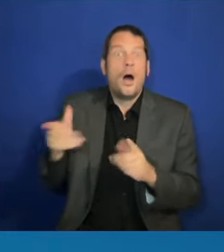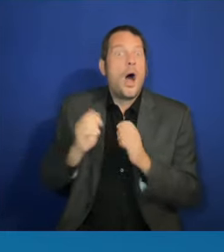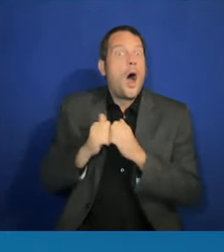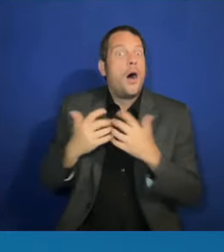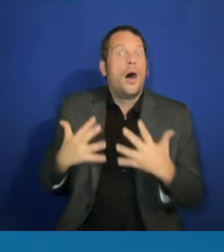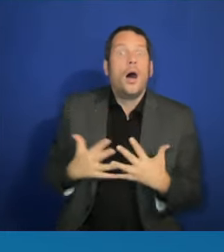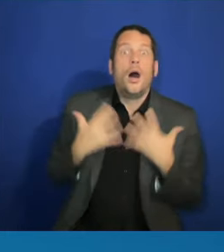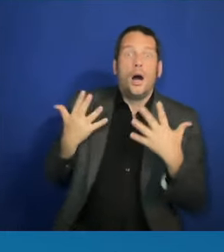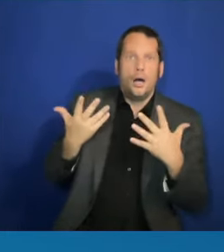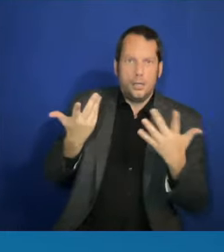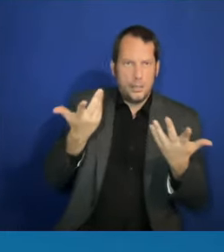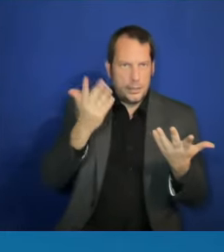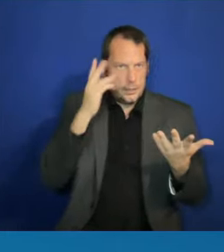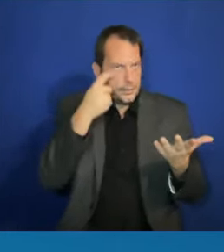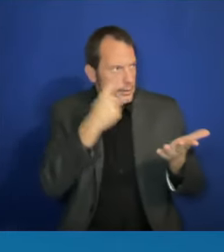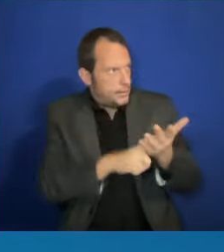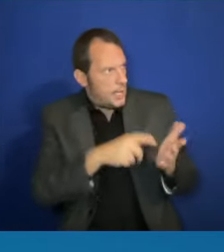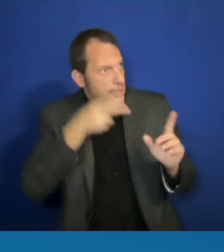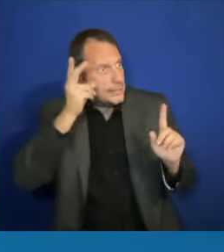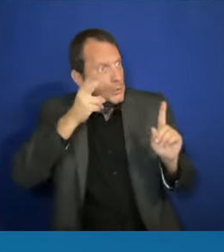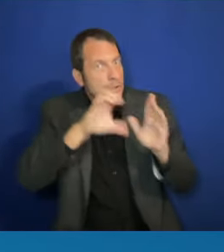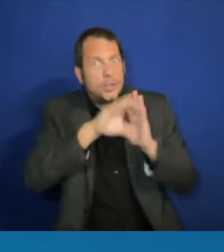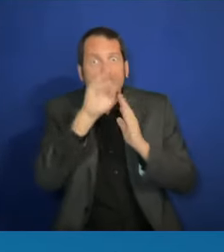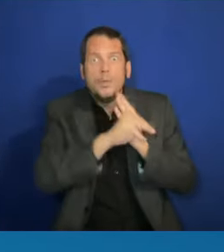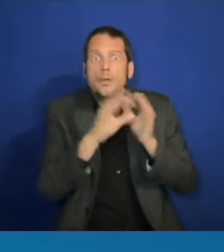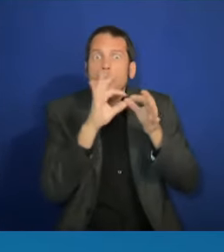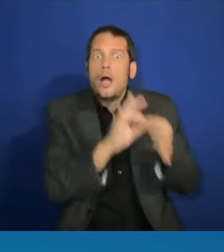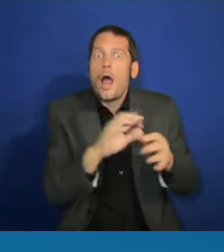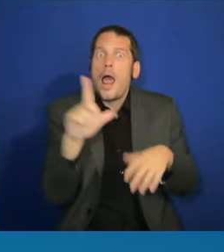is Leguizamo dos America.